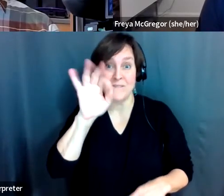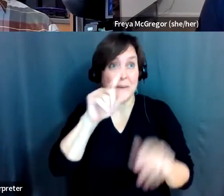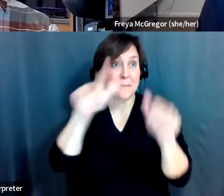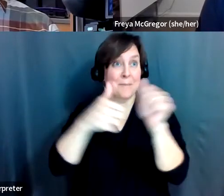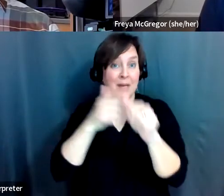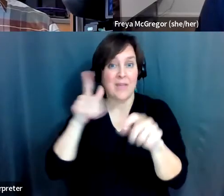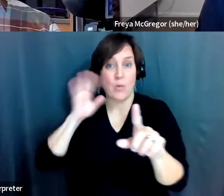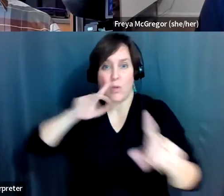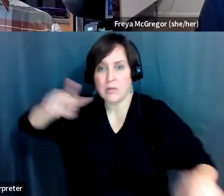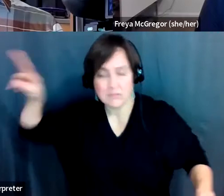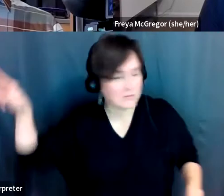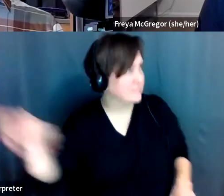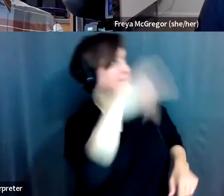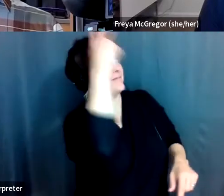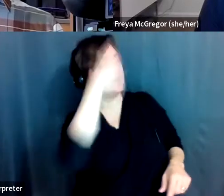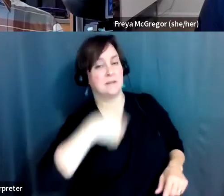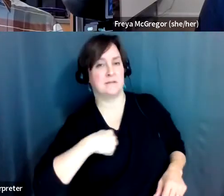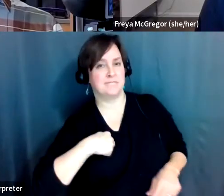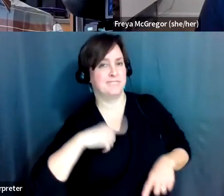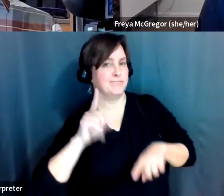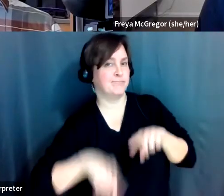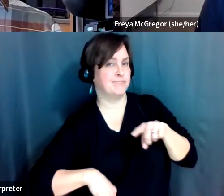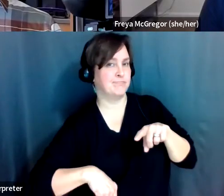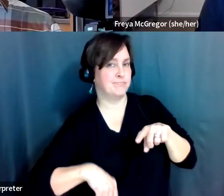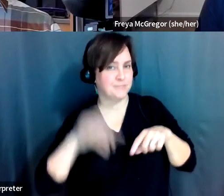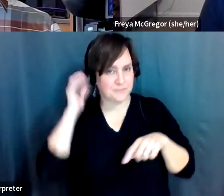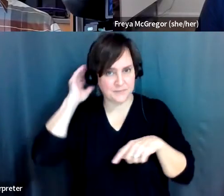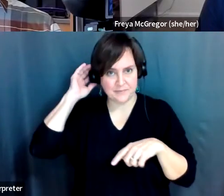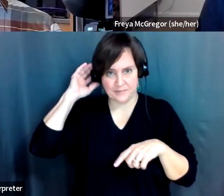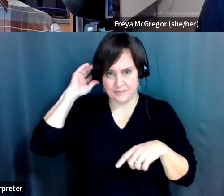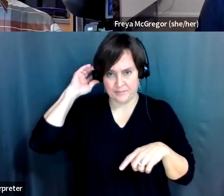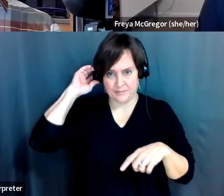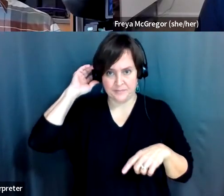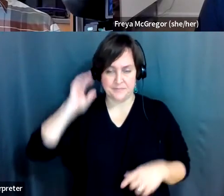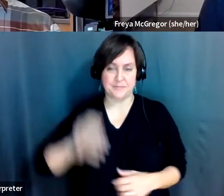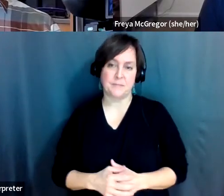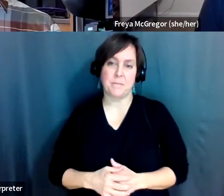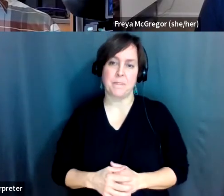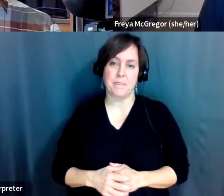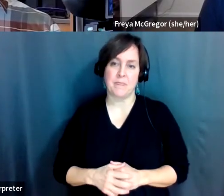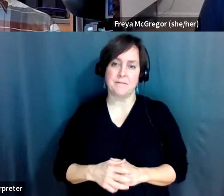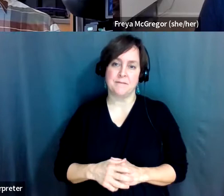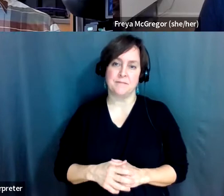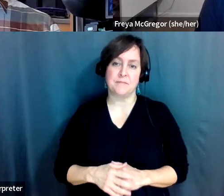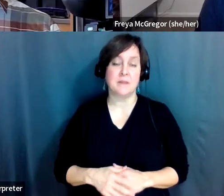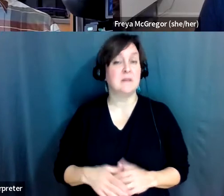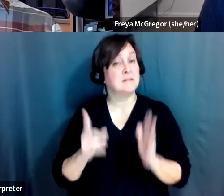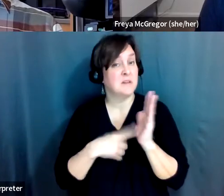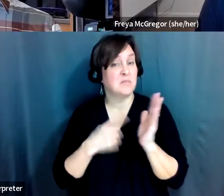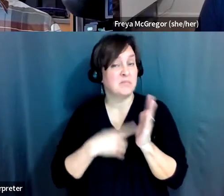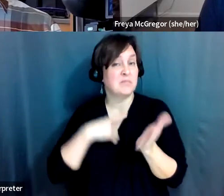And so, the other aspect, too, is I've had birders that have,